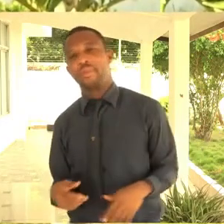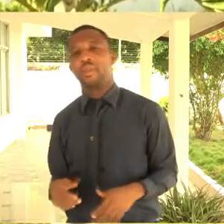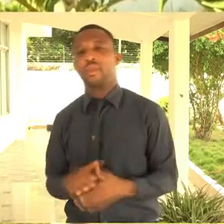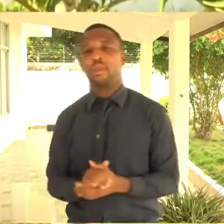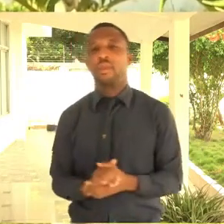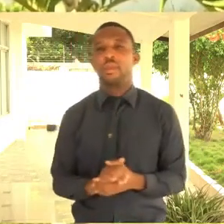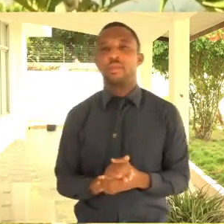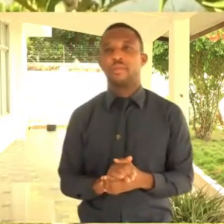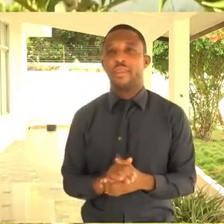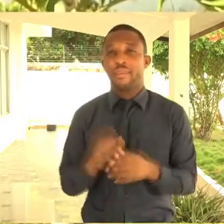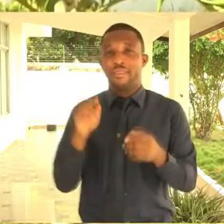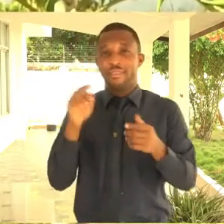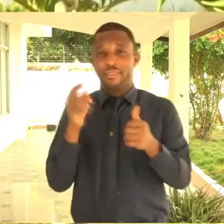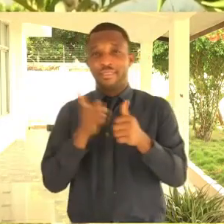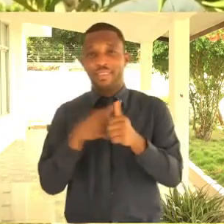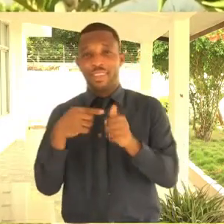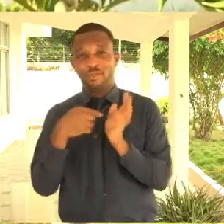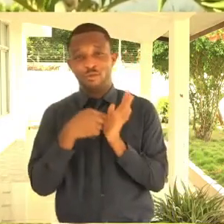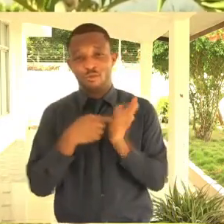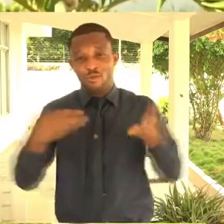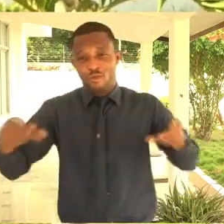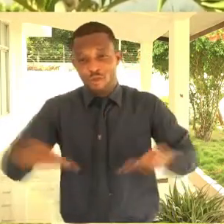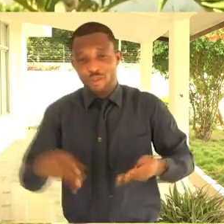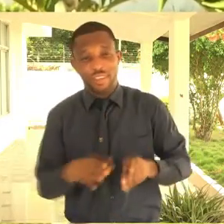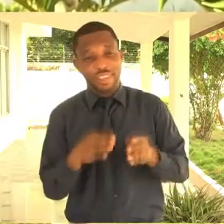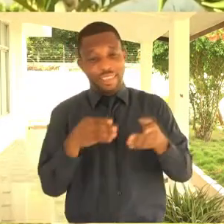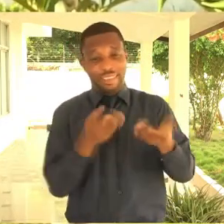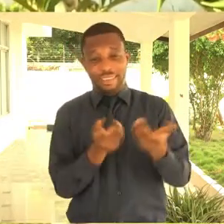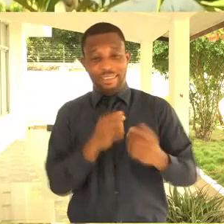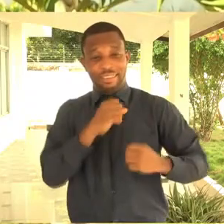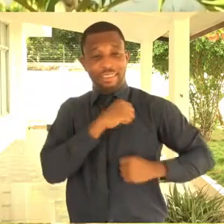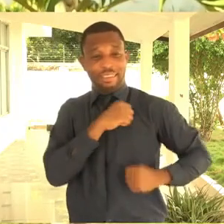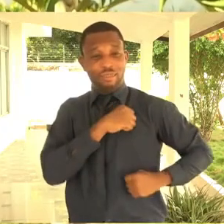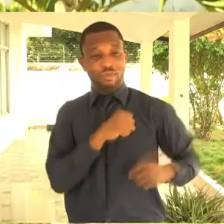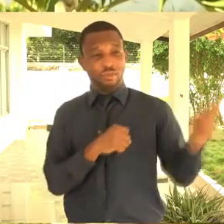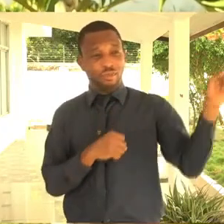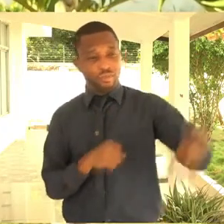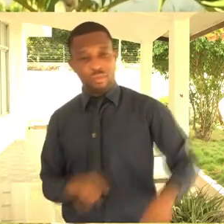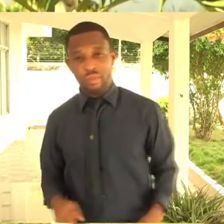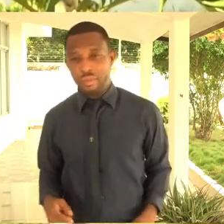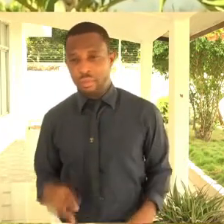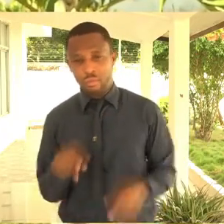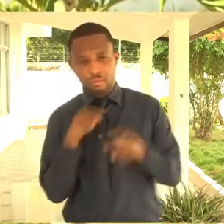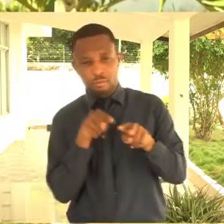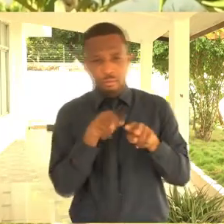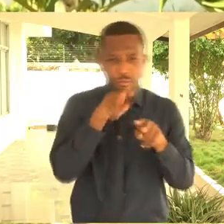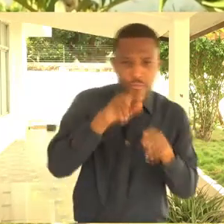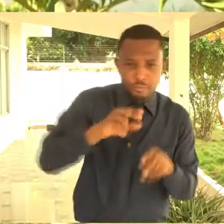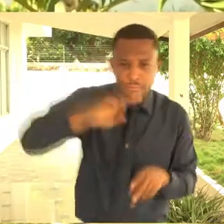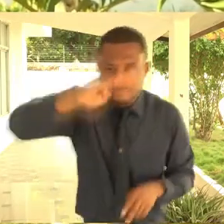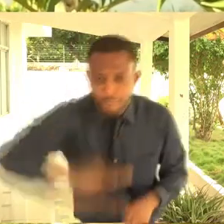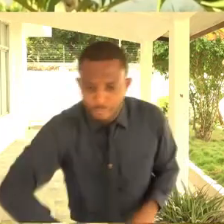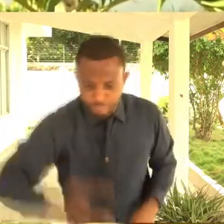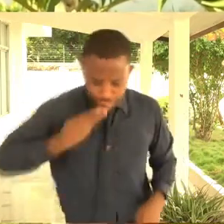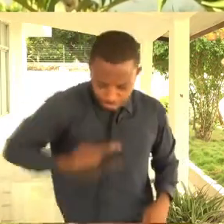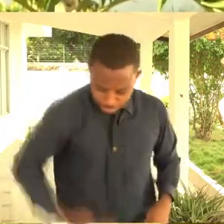speech. And I was only supposed to interpret that one. I was standing next to him. So they showed me to, they did a nidfo.